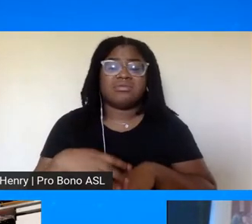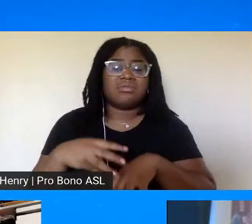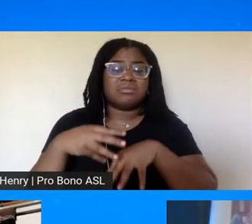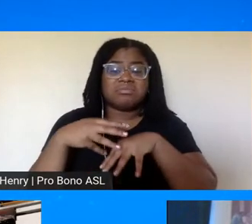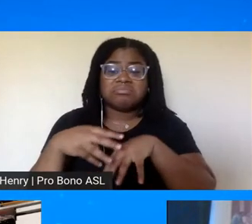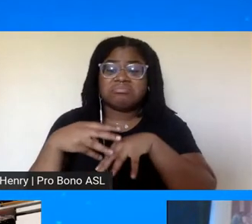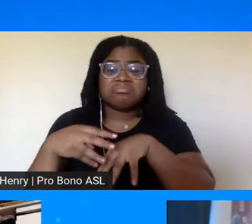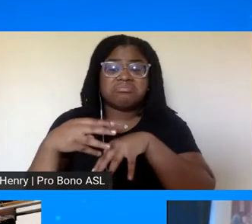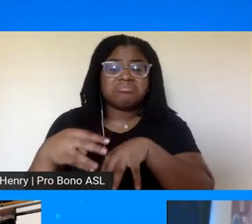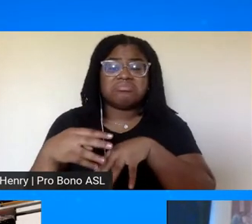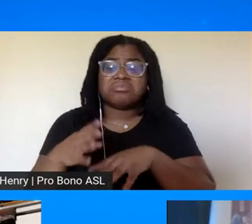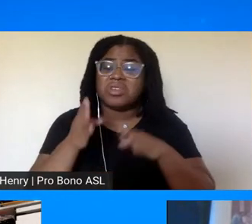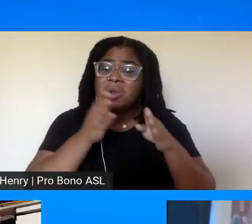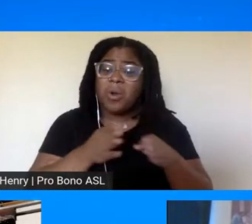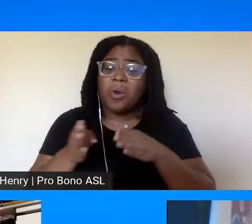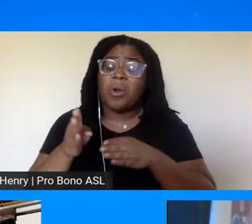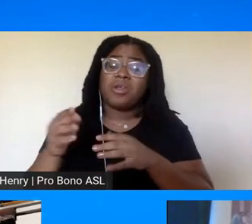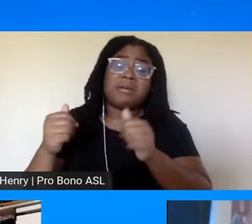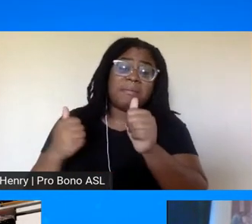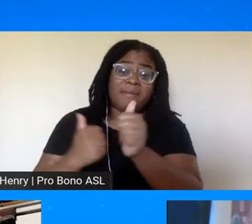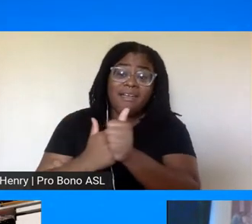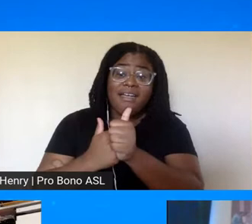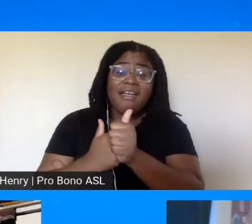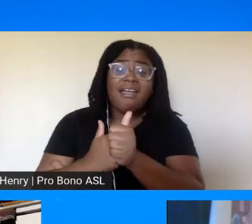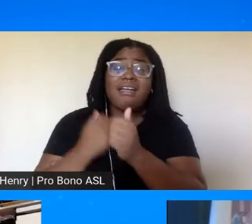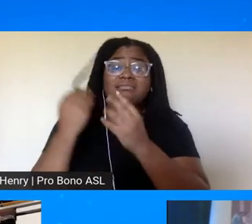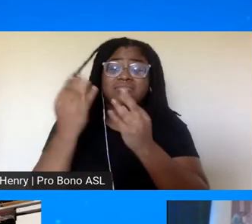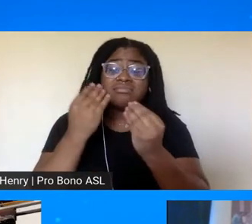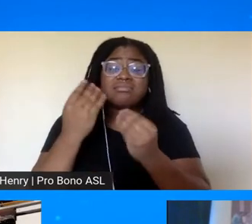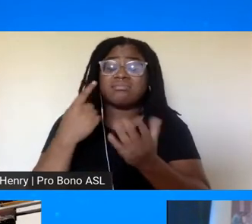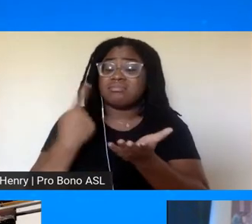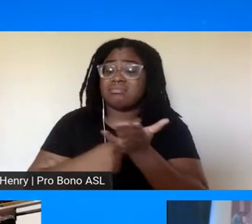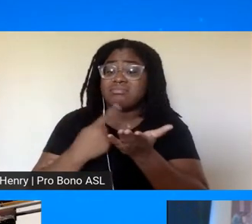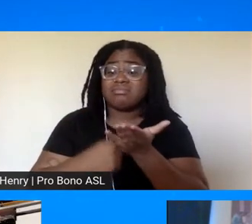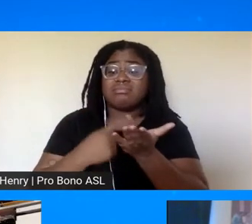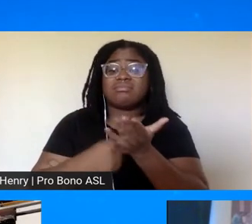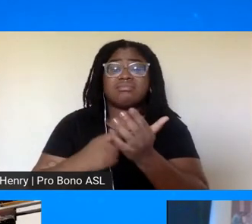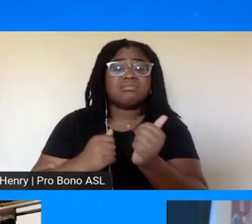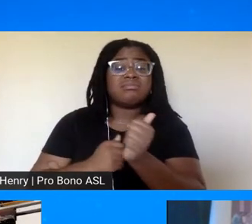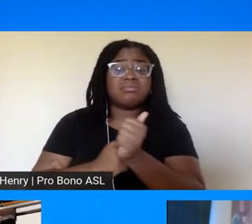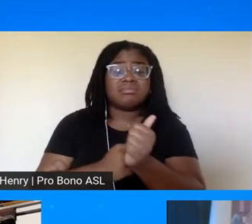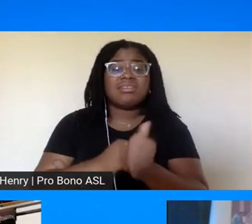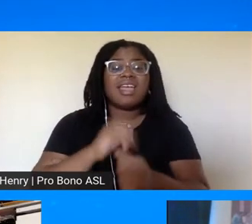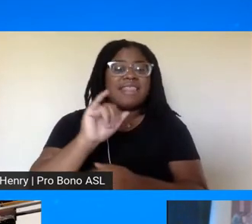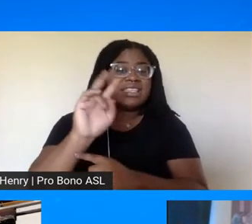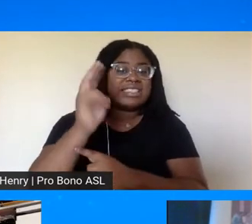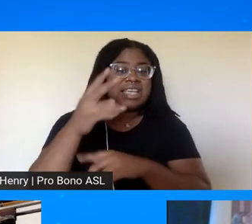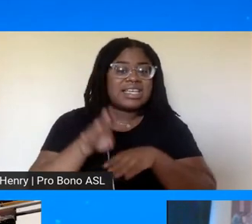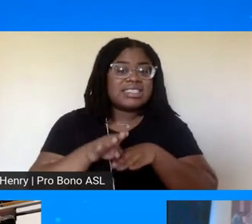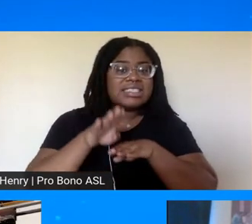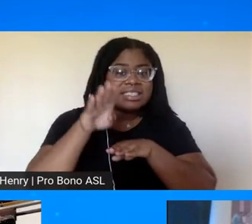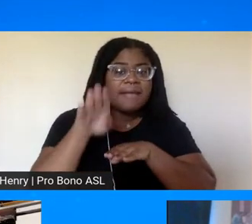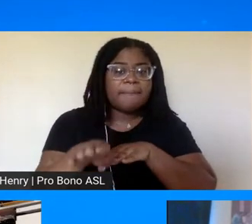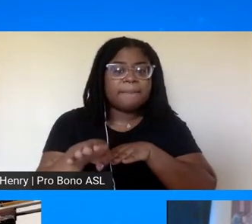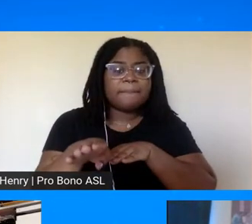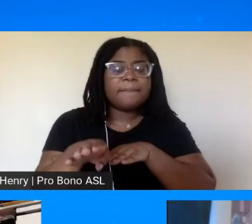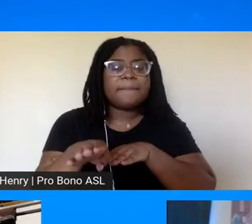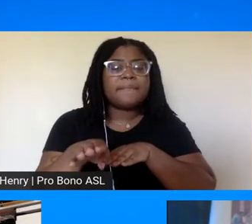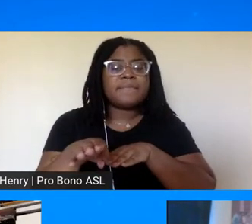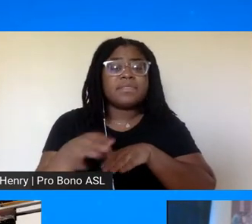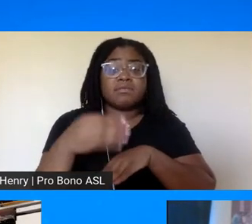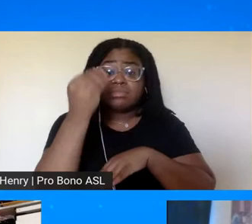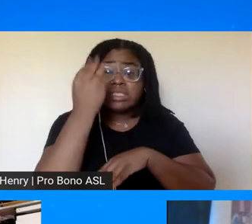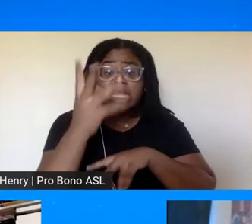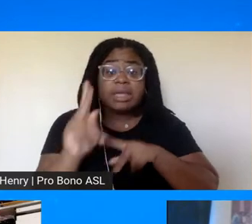organizing behind the scene a lot of education that's the second step of nonviolence they were telling people why they should go